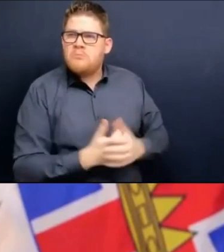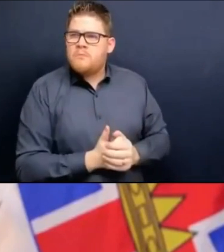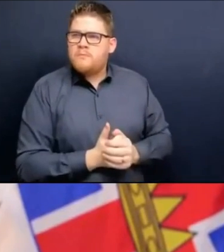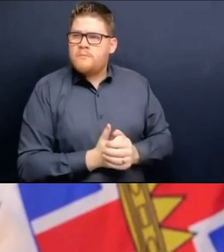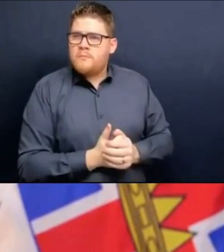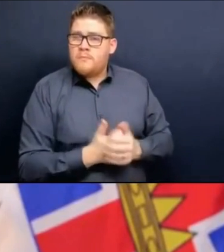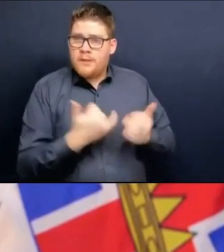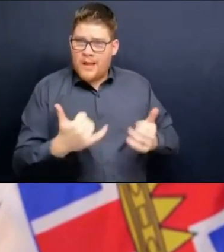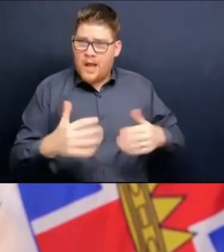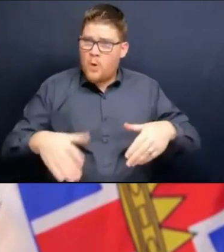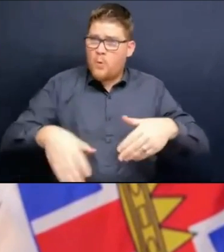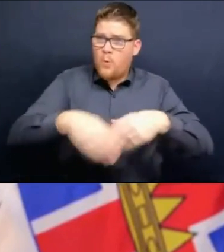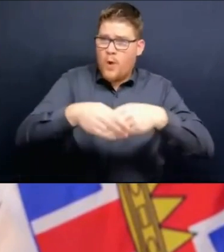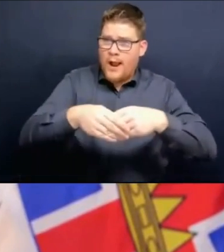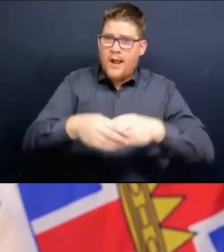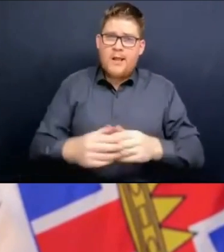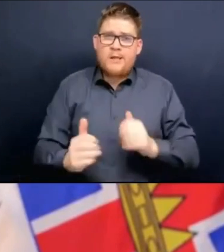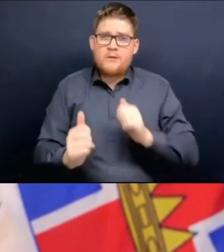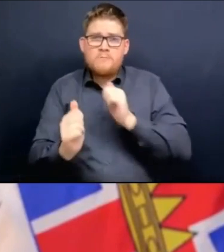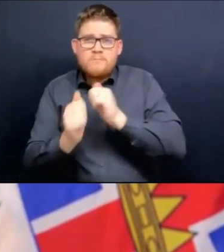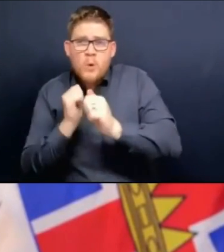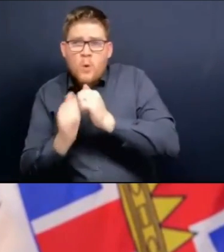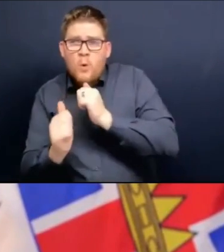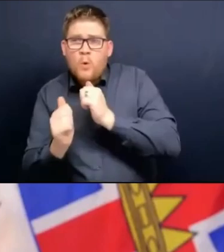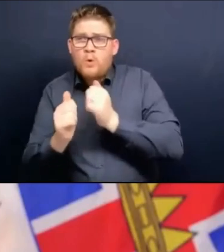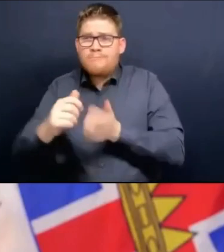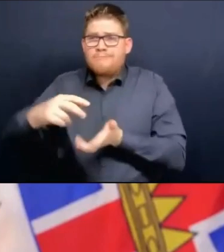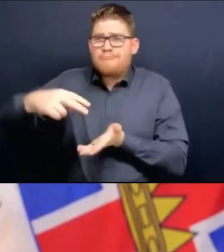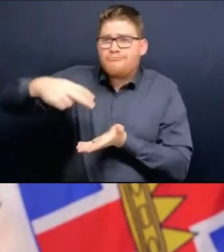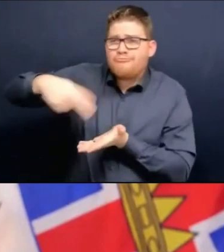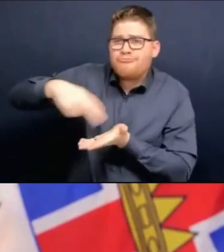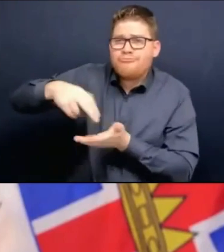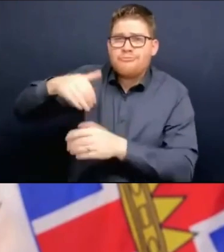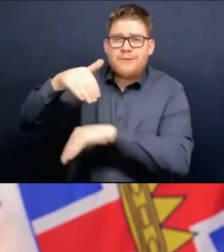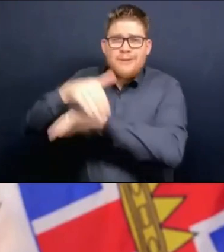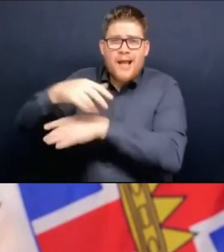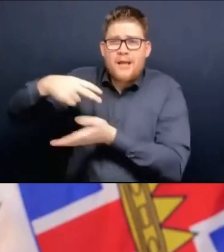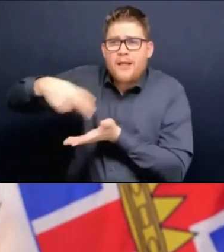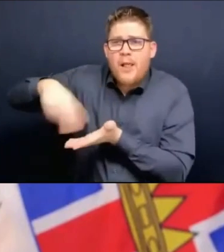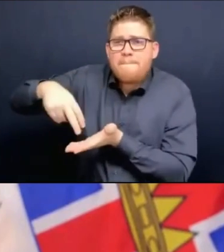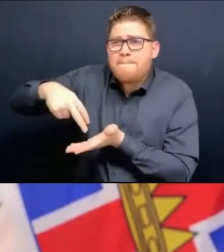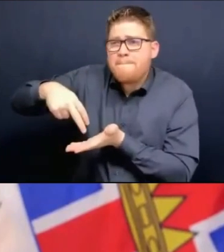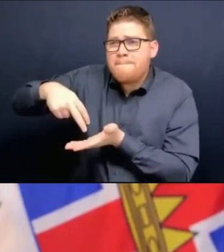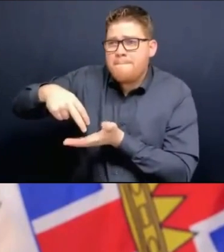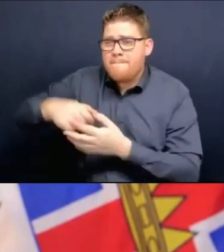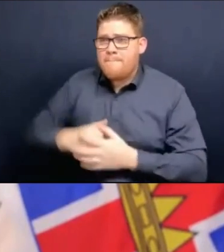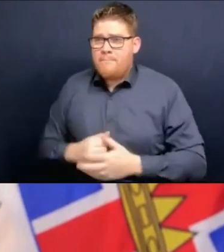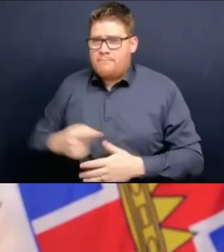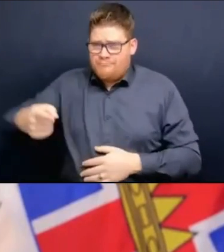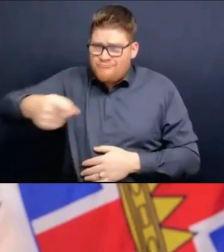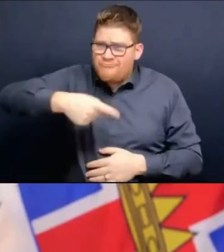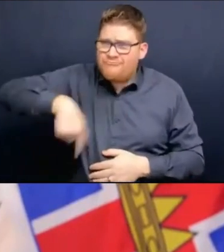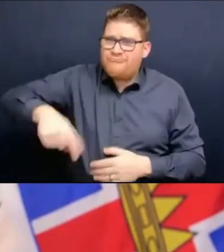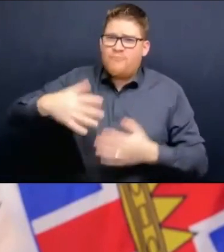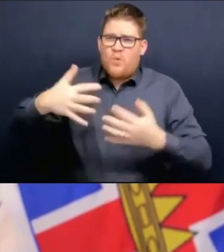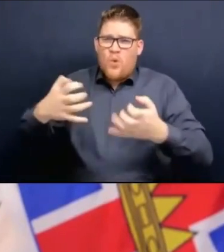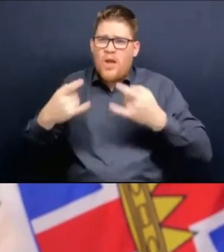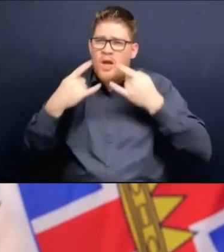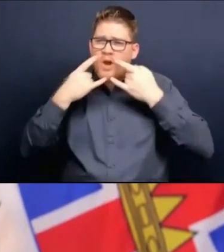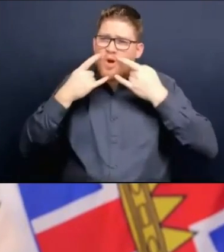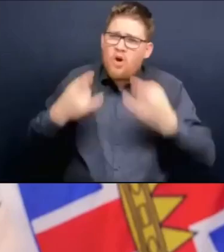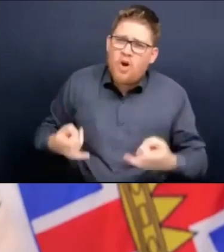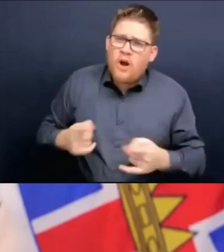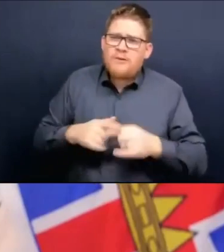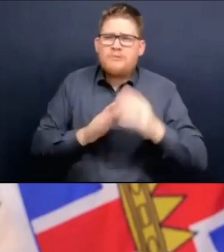-face. How do you enforce the mask mask mandate? how quickly could the province pivot back if we see a resurgence in COVID in the fall,